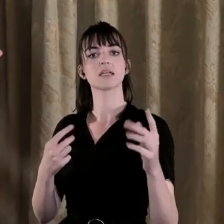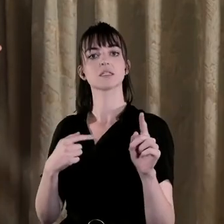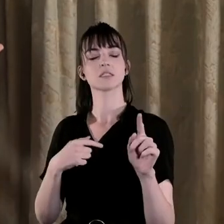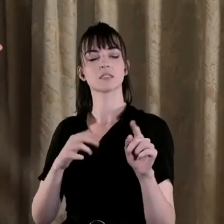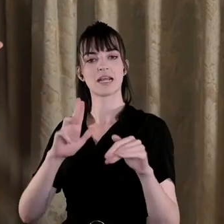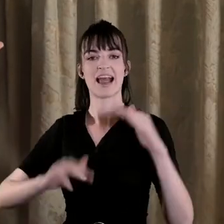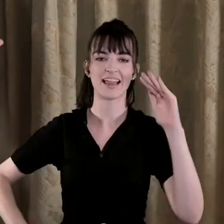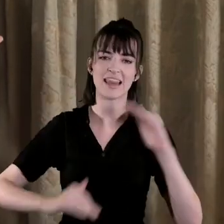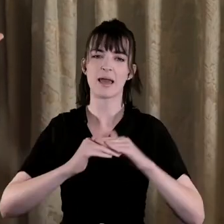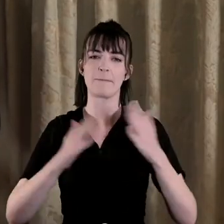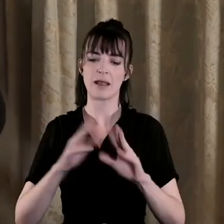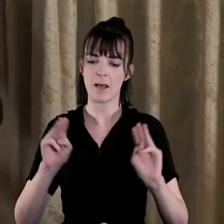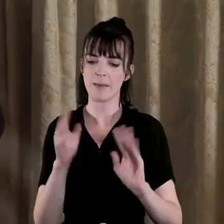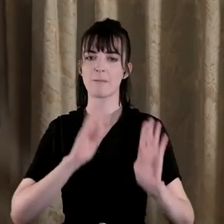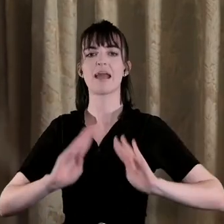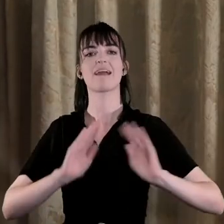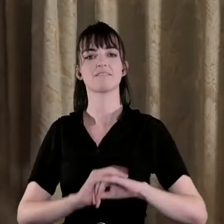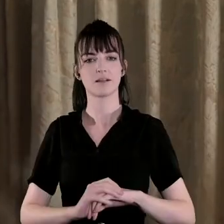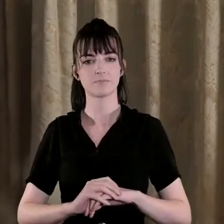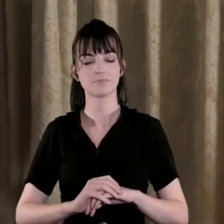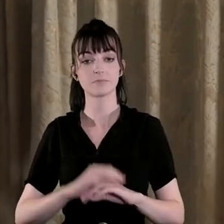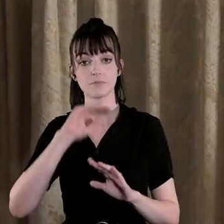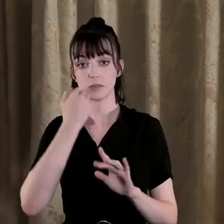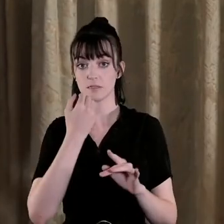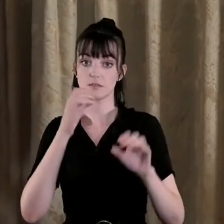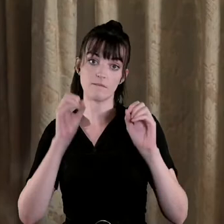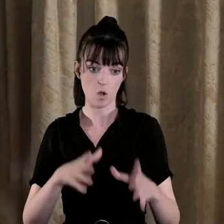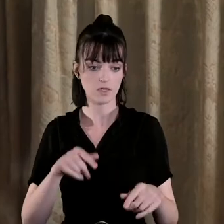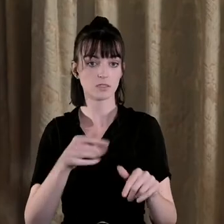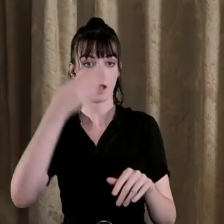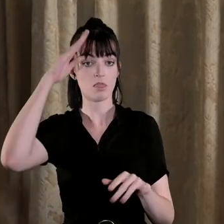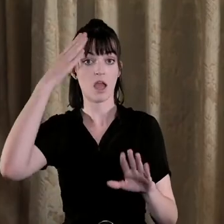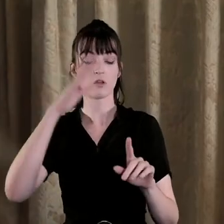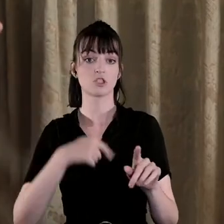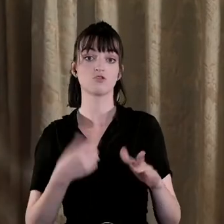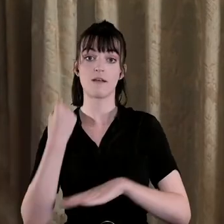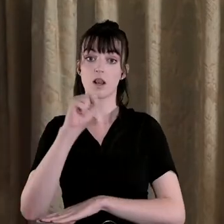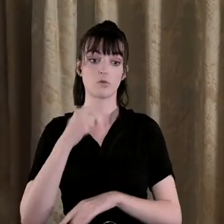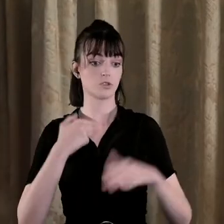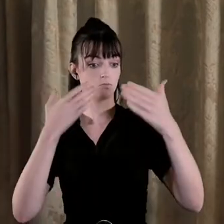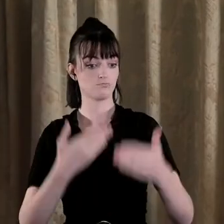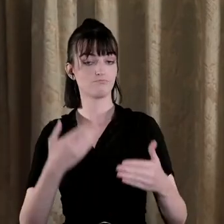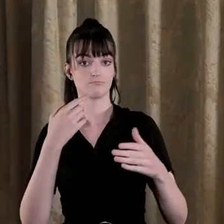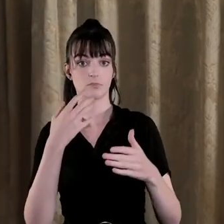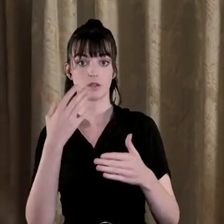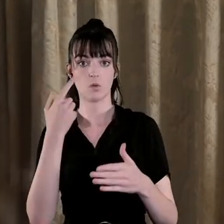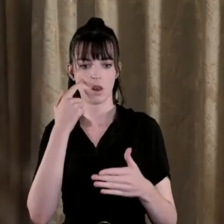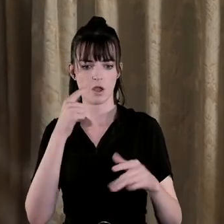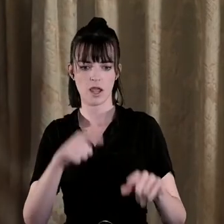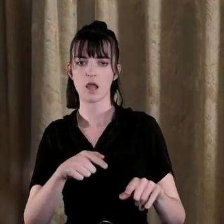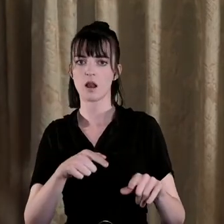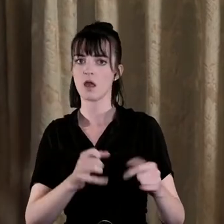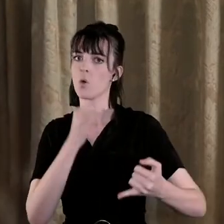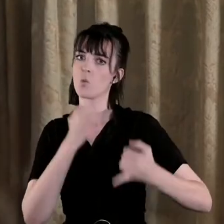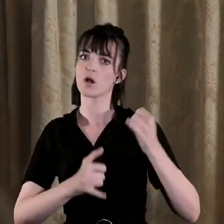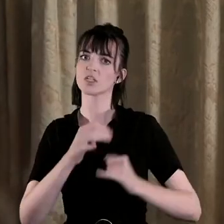how people acted because obviously there's another certain area of the Irish Revolution in which we're looking at a much worse civil war much